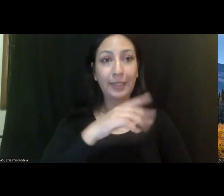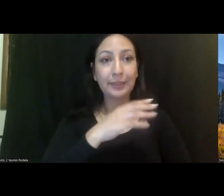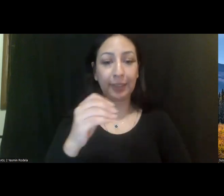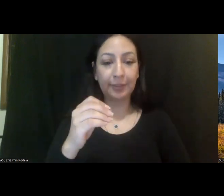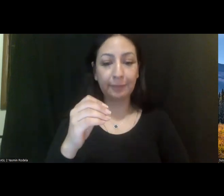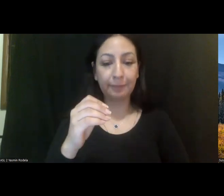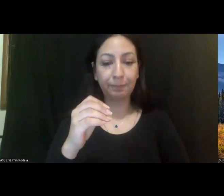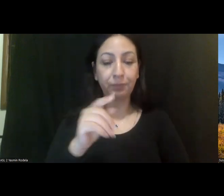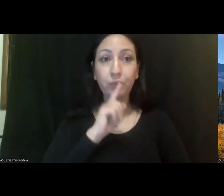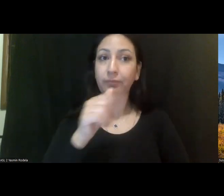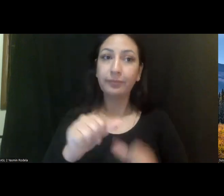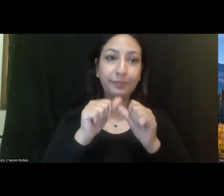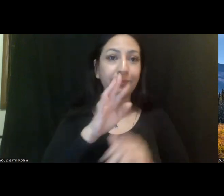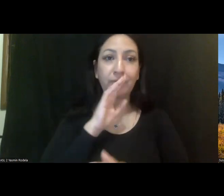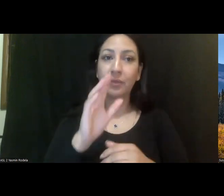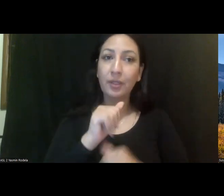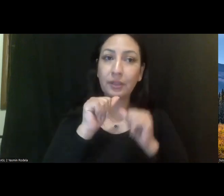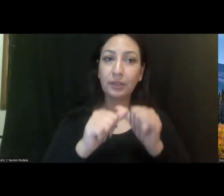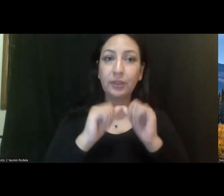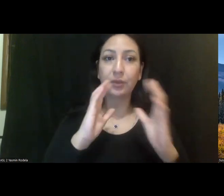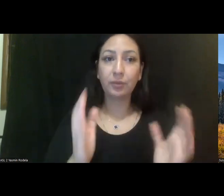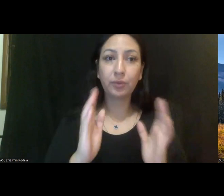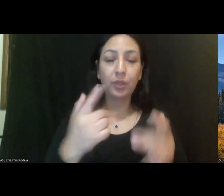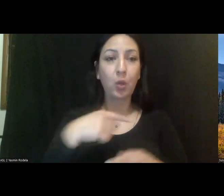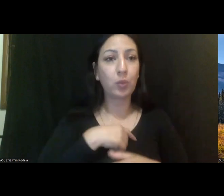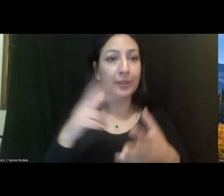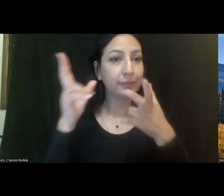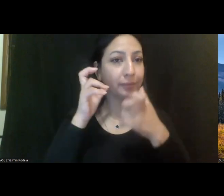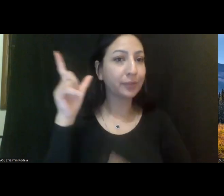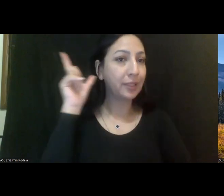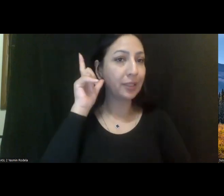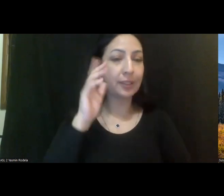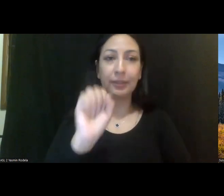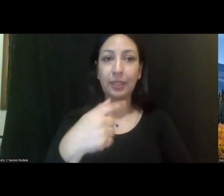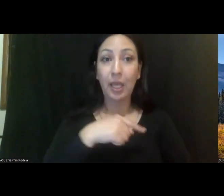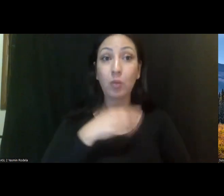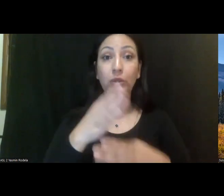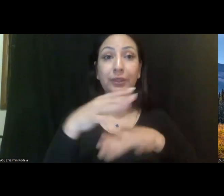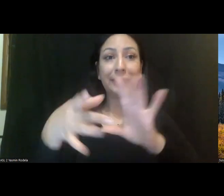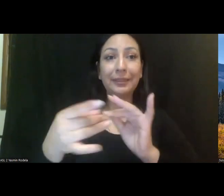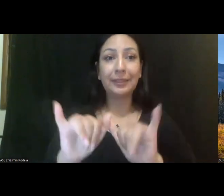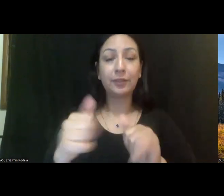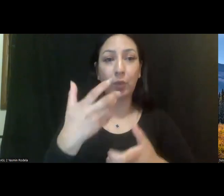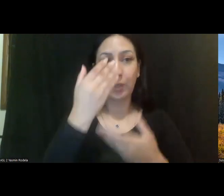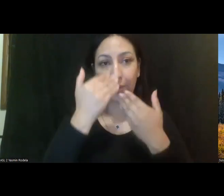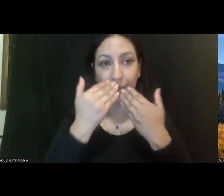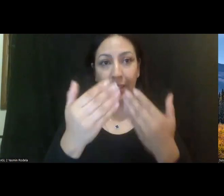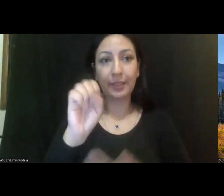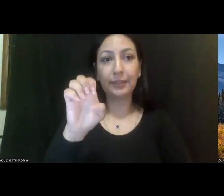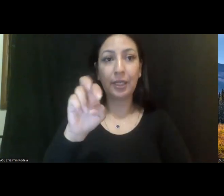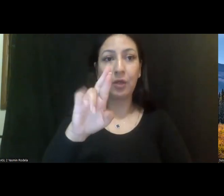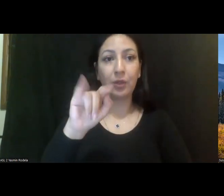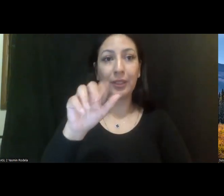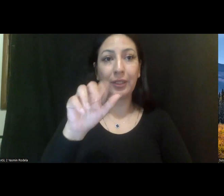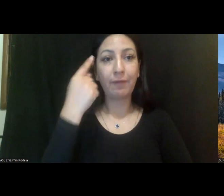just keep talking. Just keep talking. And we'll keep listening. I'm going to share in the chat, too. I wanted to thank Sarita for the